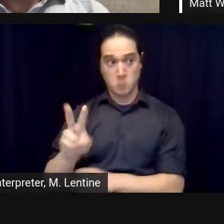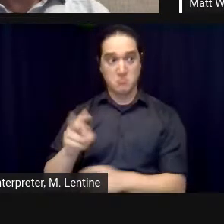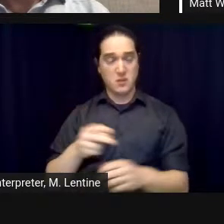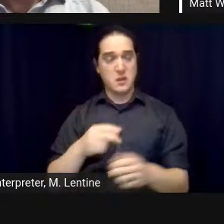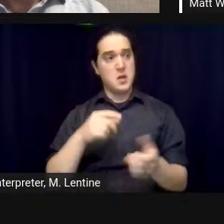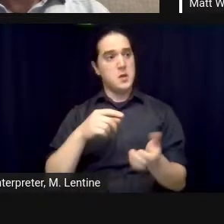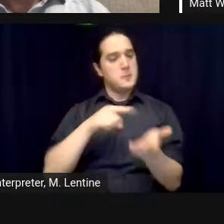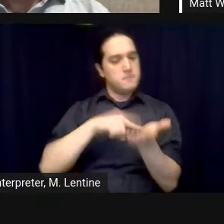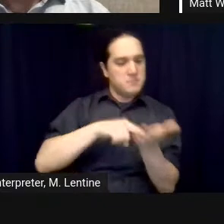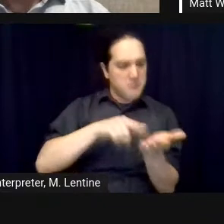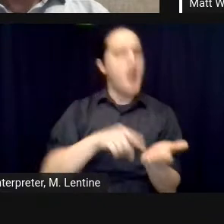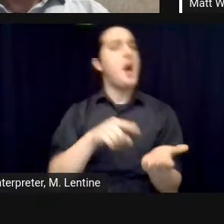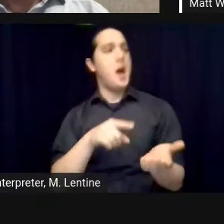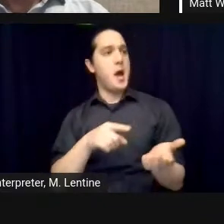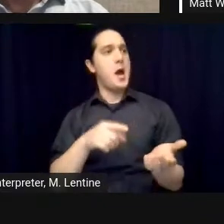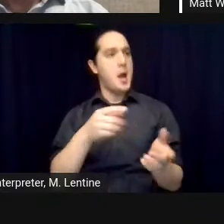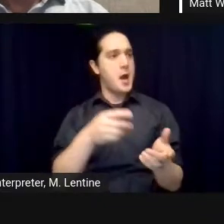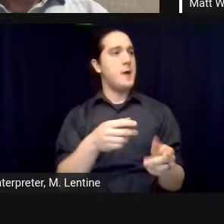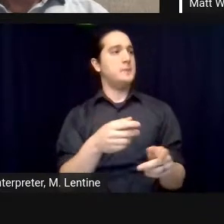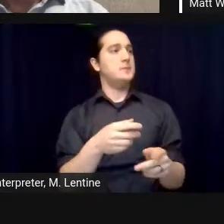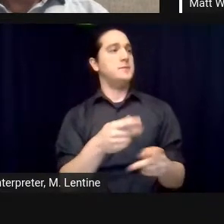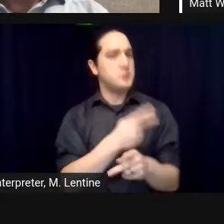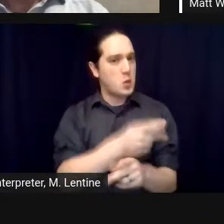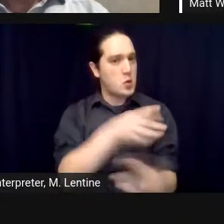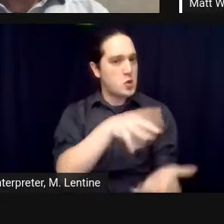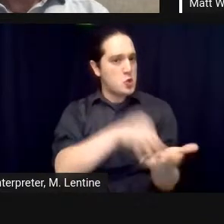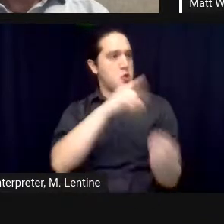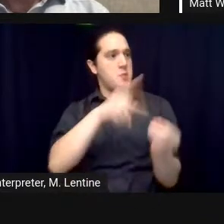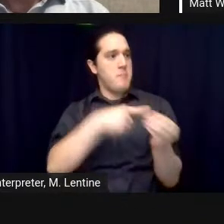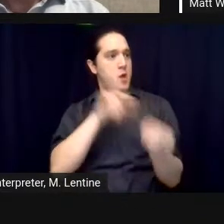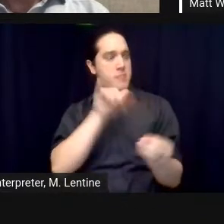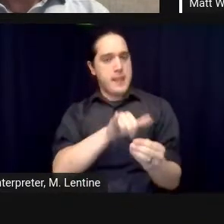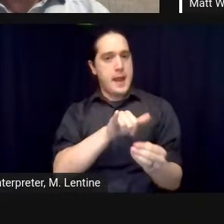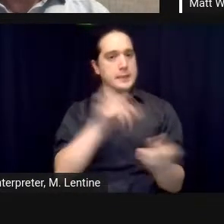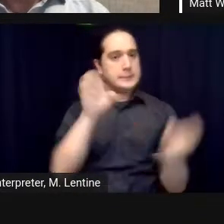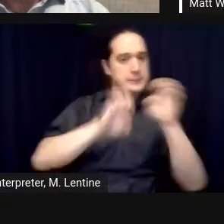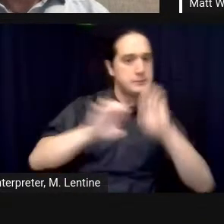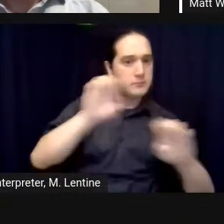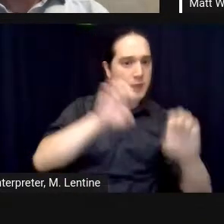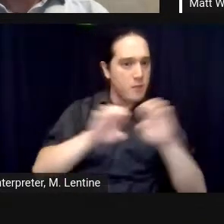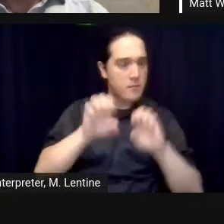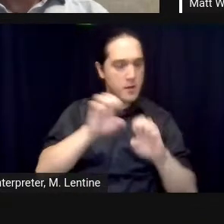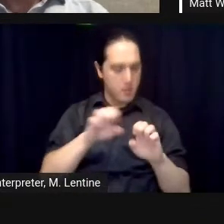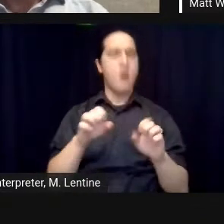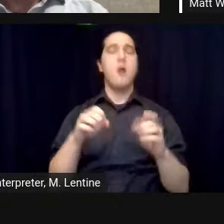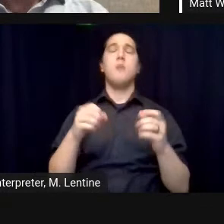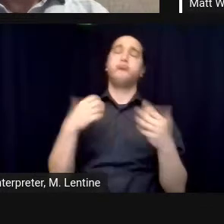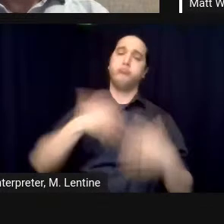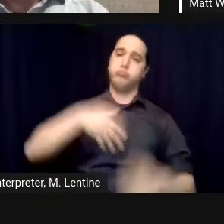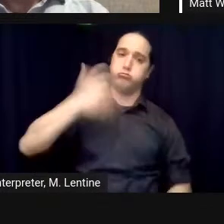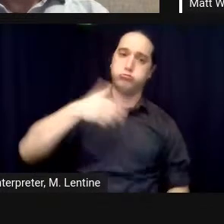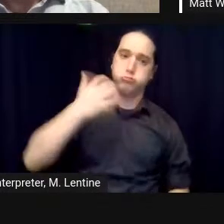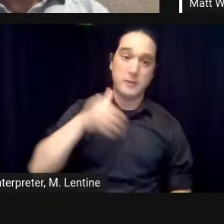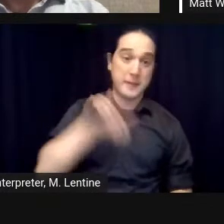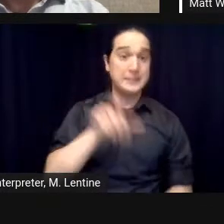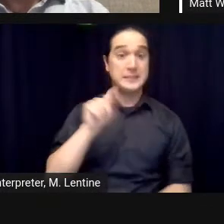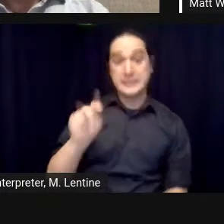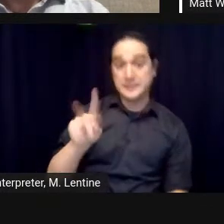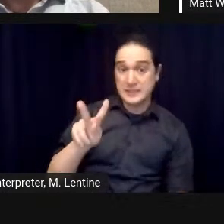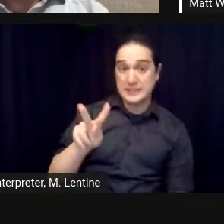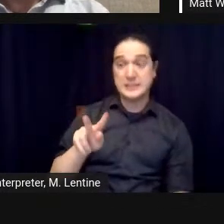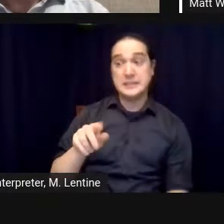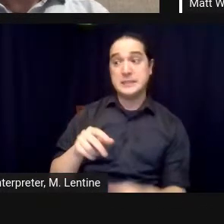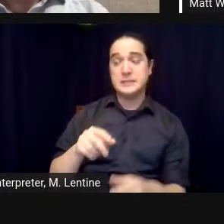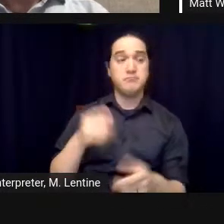meaning in the um the the discounting and rebuking of the project too i thought both things were important not just to reappraise